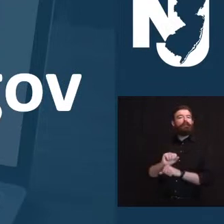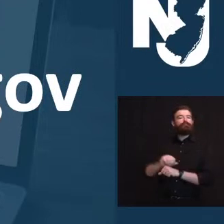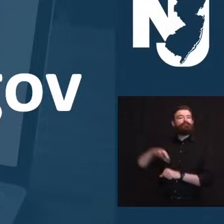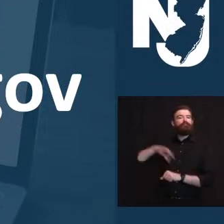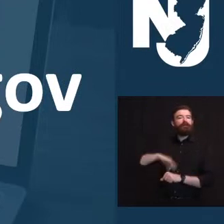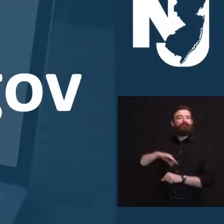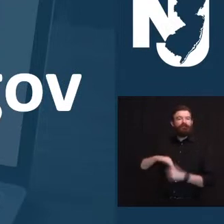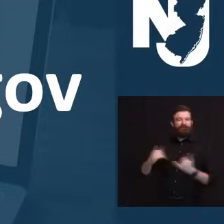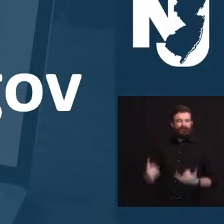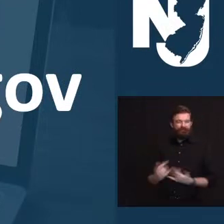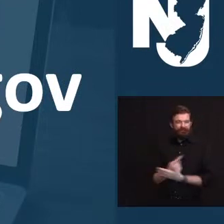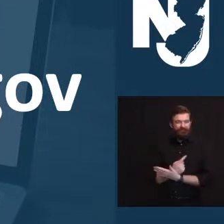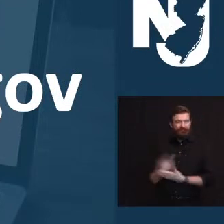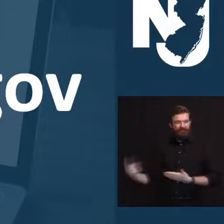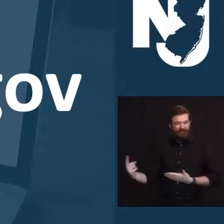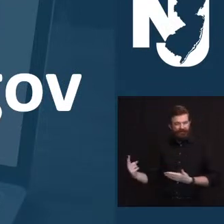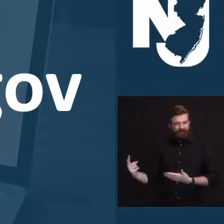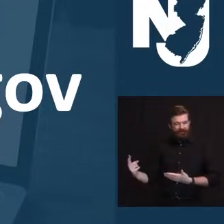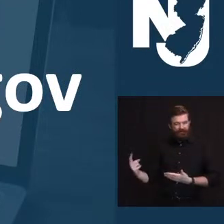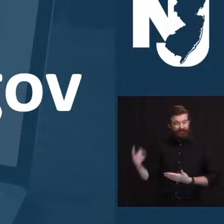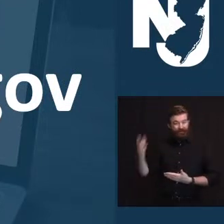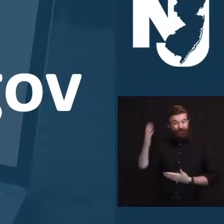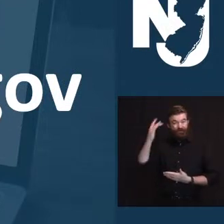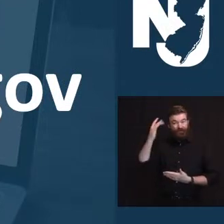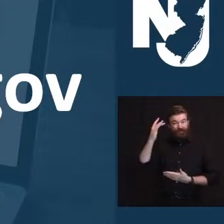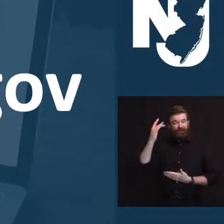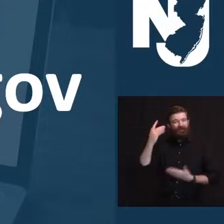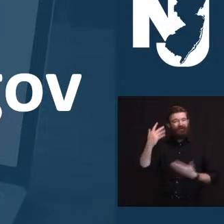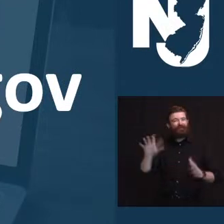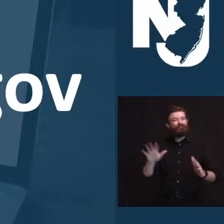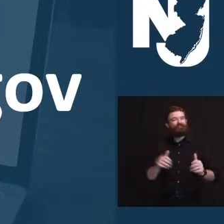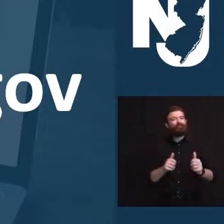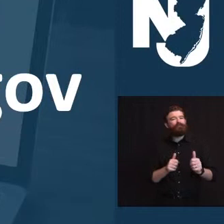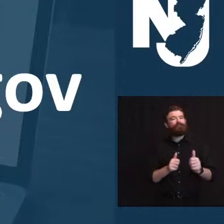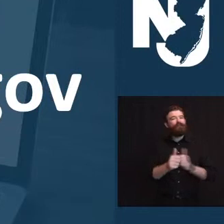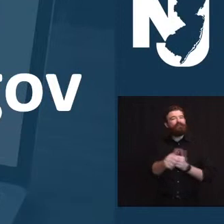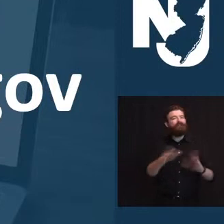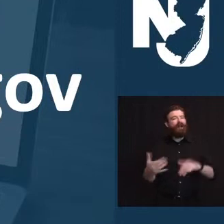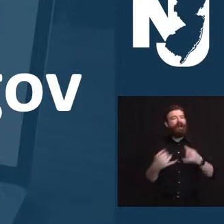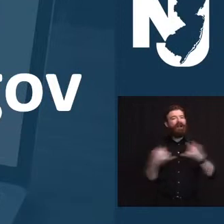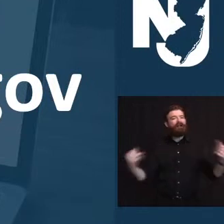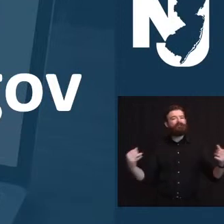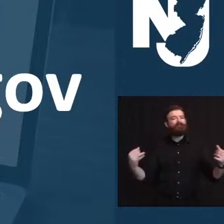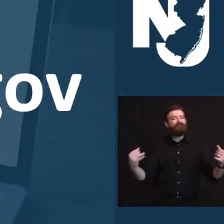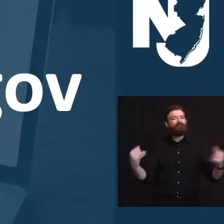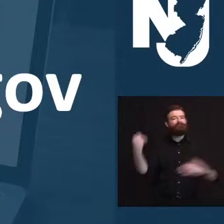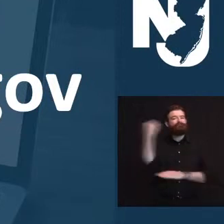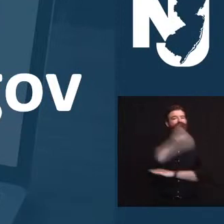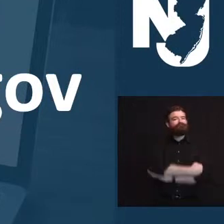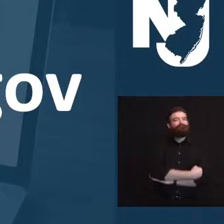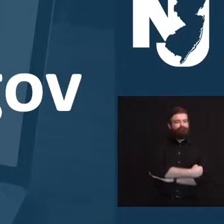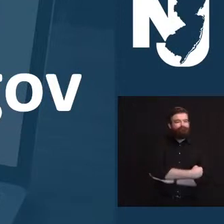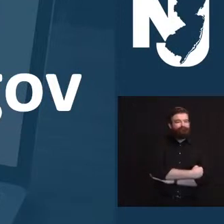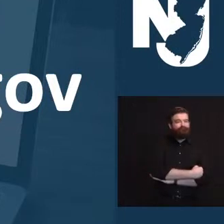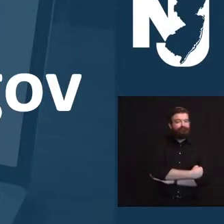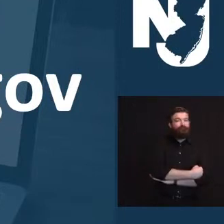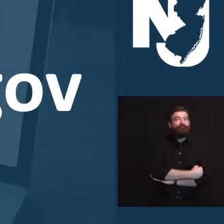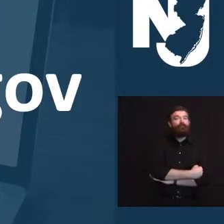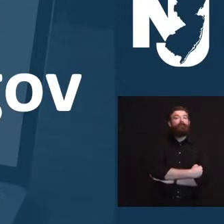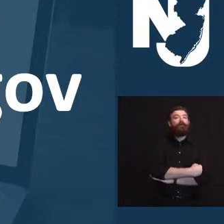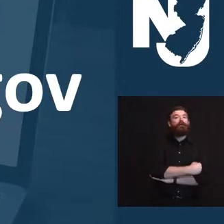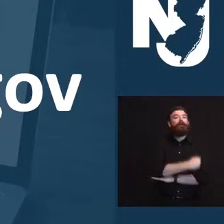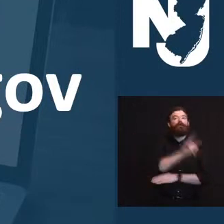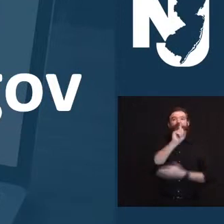on his desk. The Department of Labor is working to implement these benefits, but the actual timing